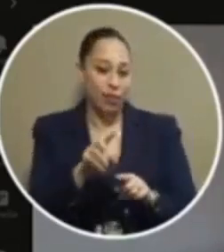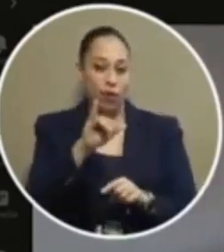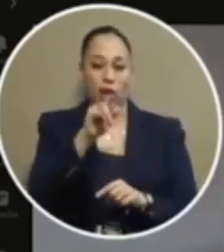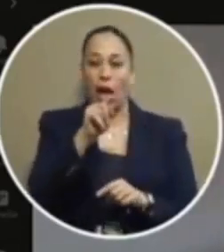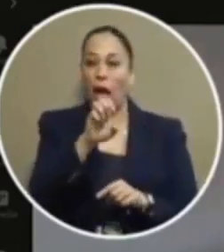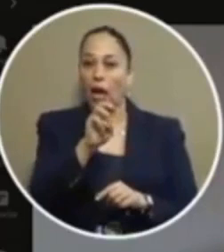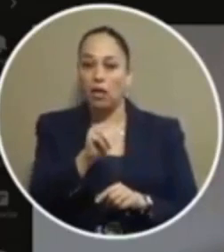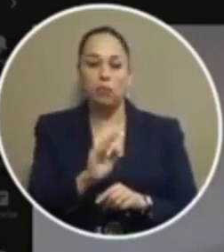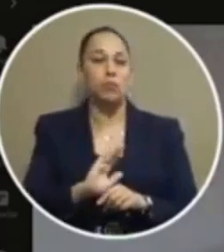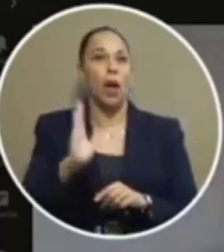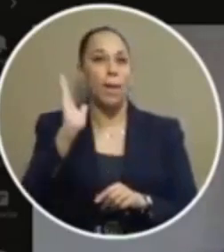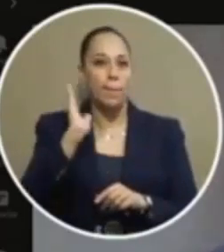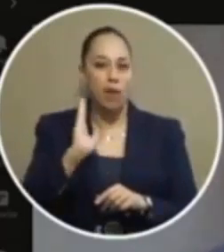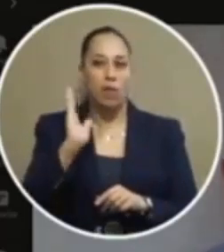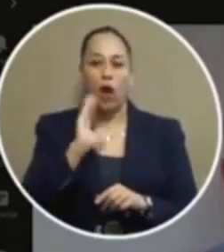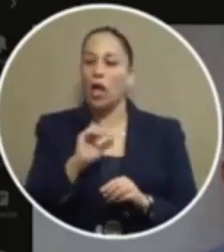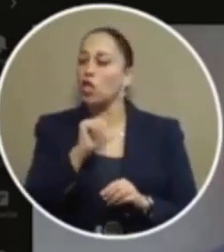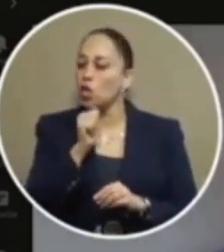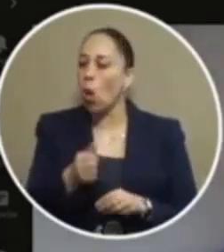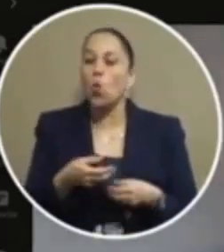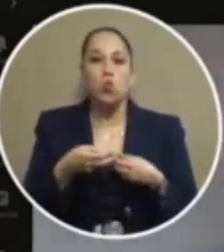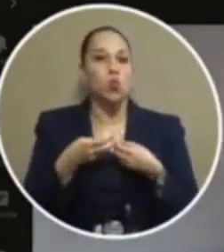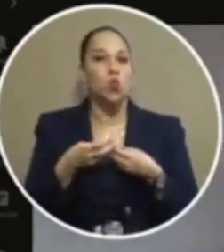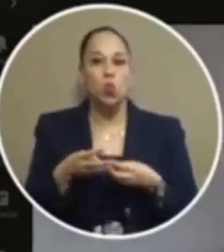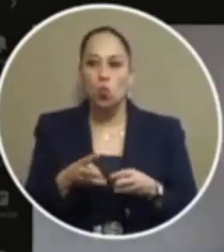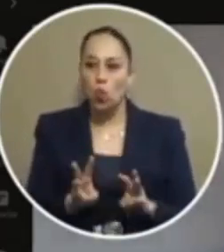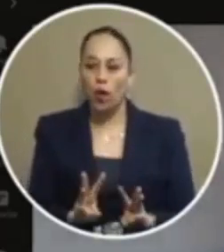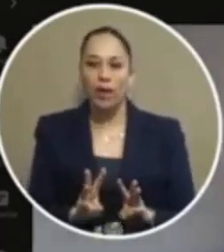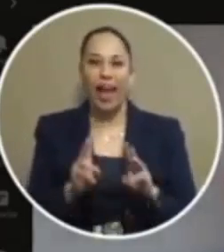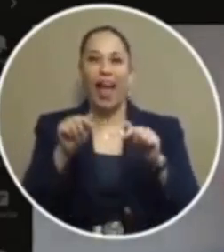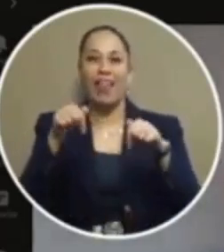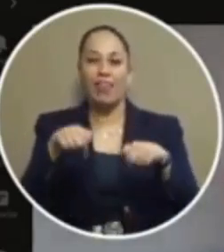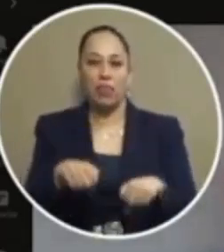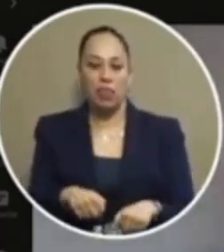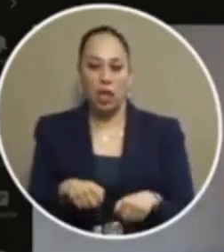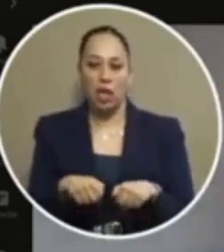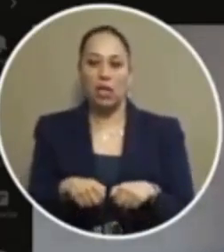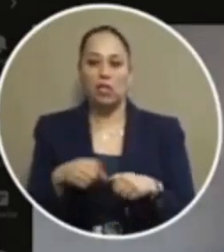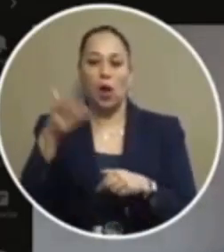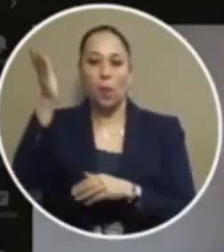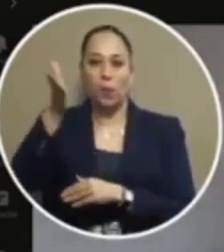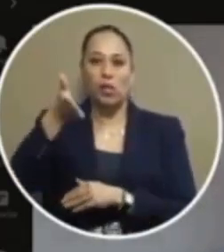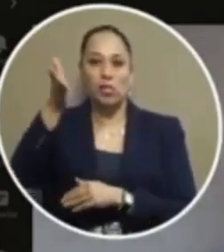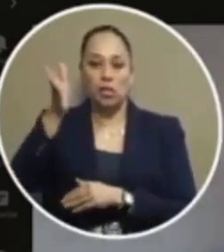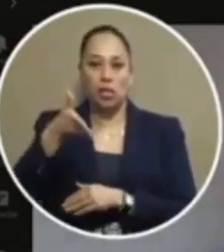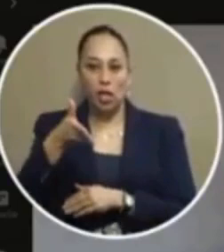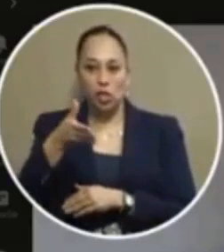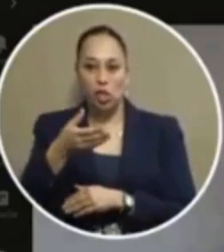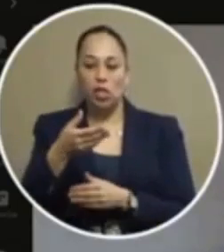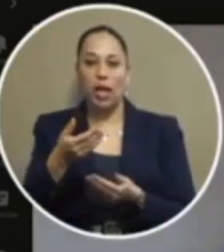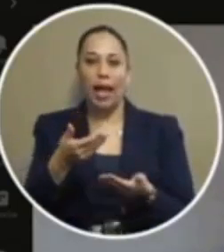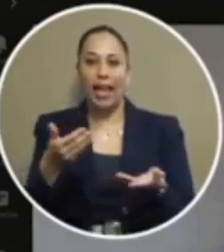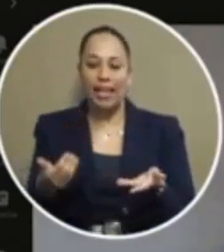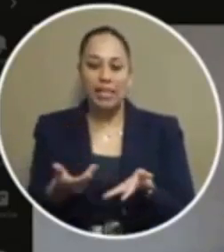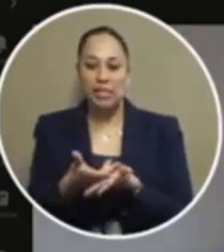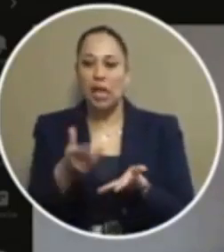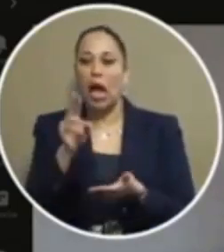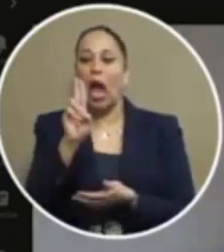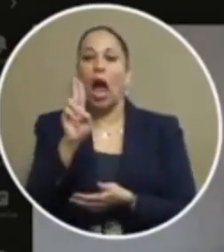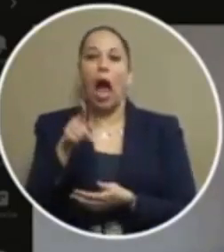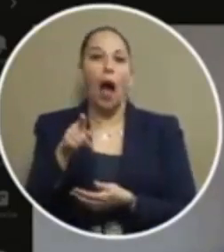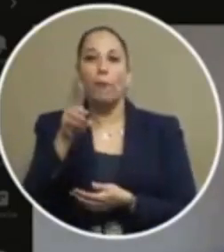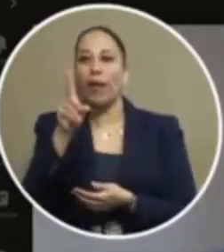and there in no way is is this this presentation this update at all